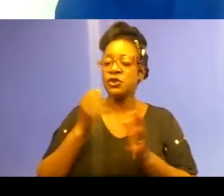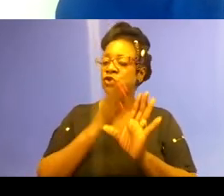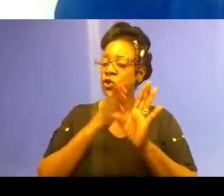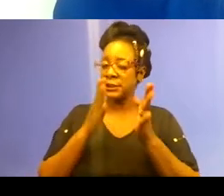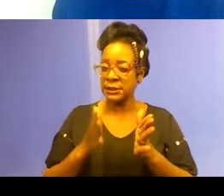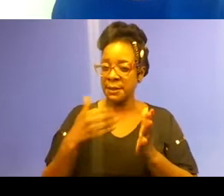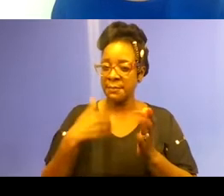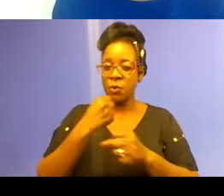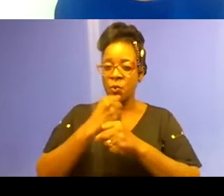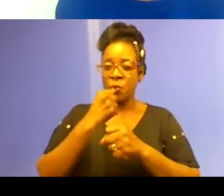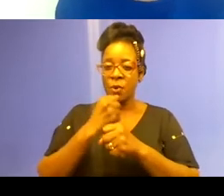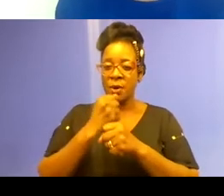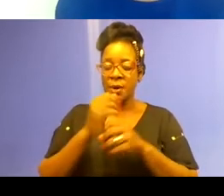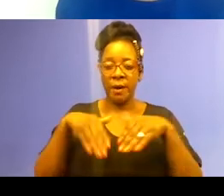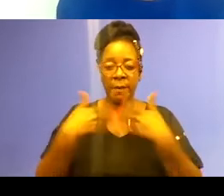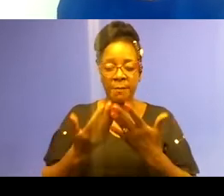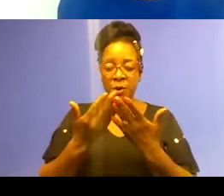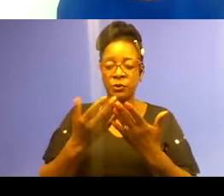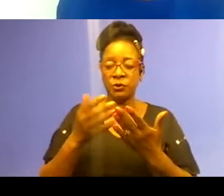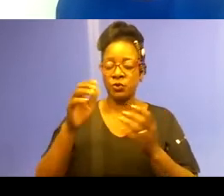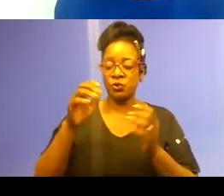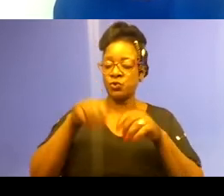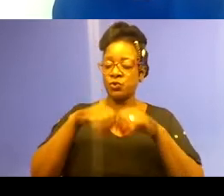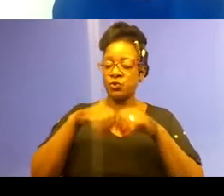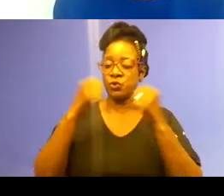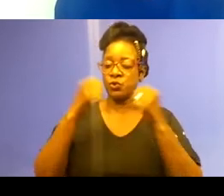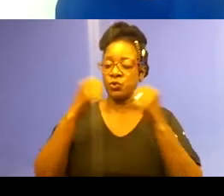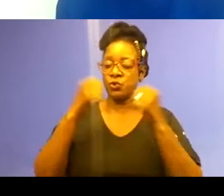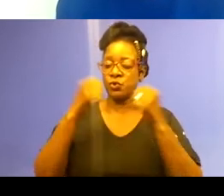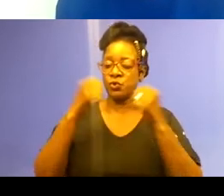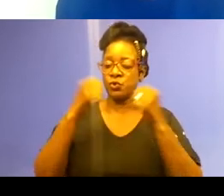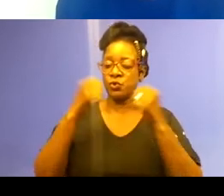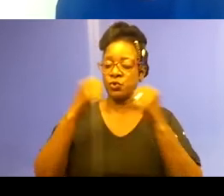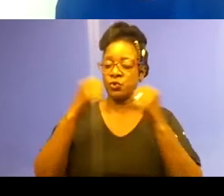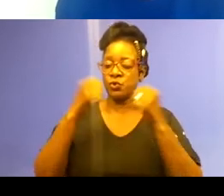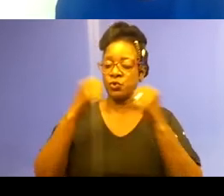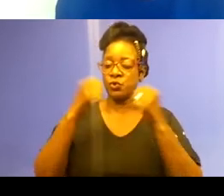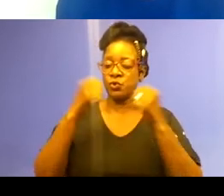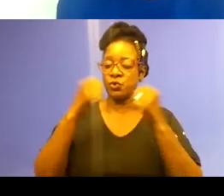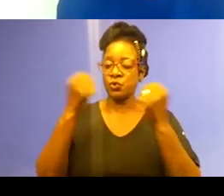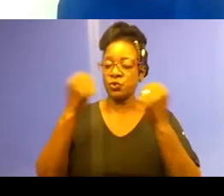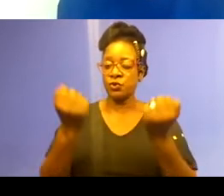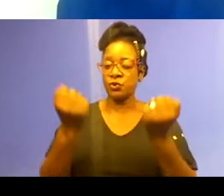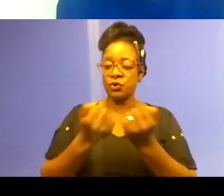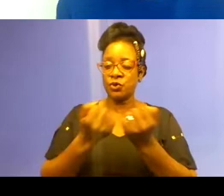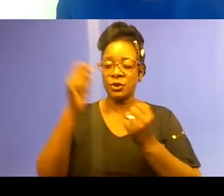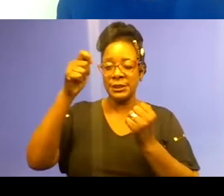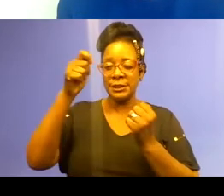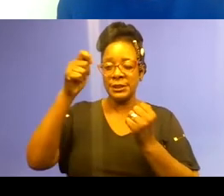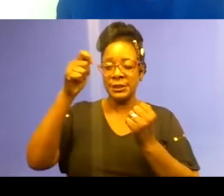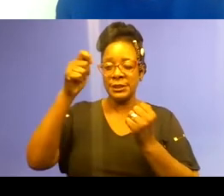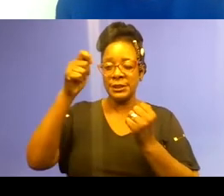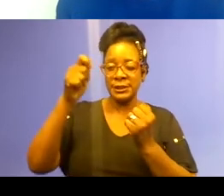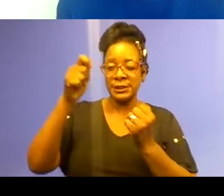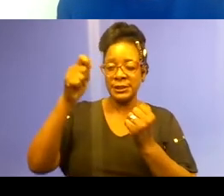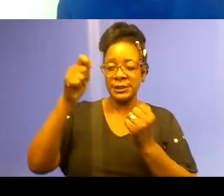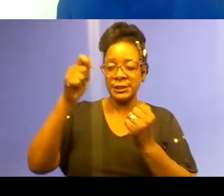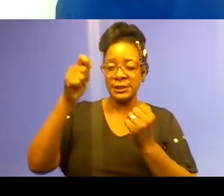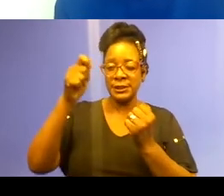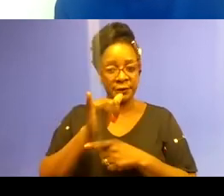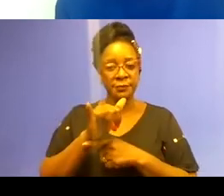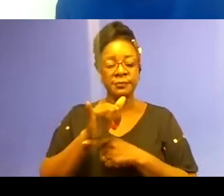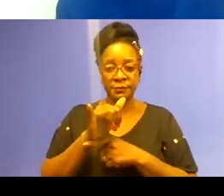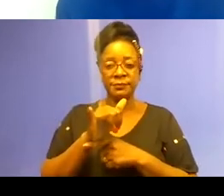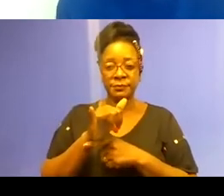social justice has been connected to entrepreneurship. I wrote my dissertation on Black women social entrepreneurs. And